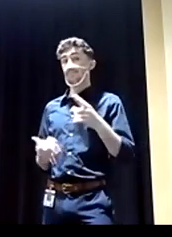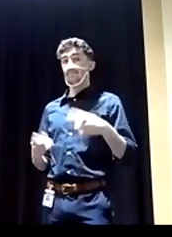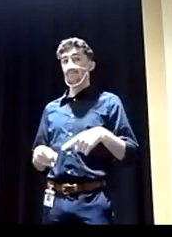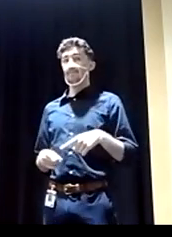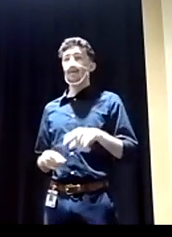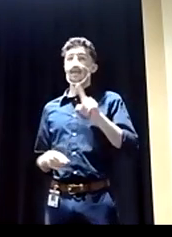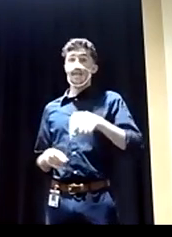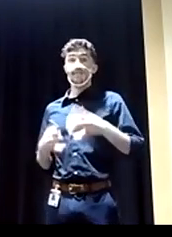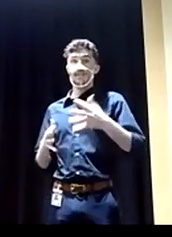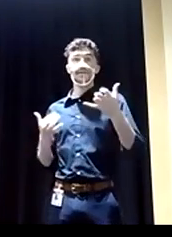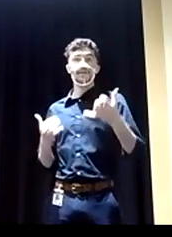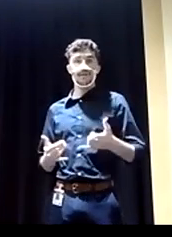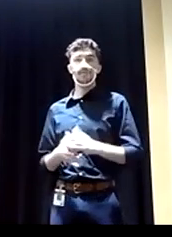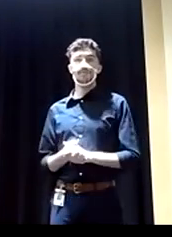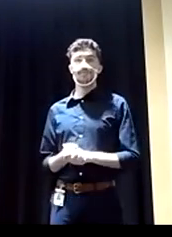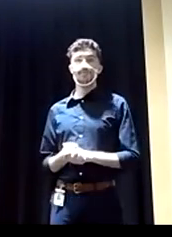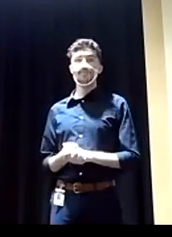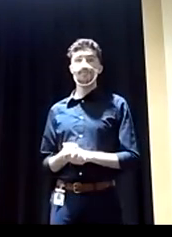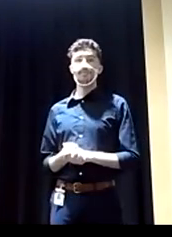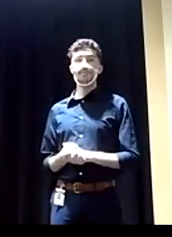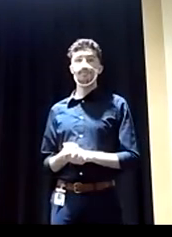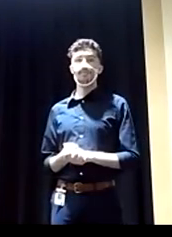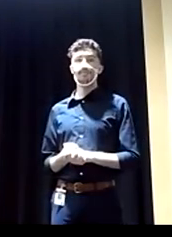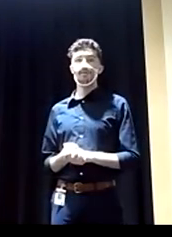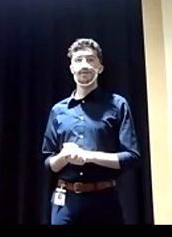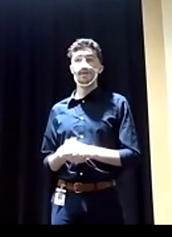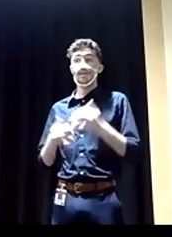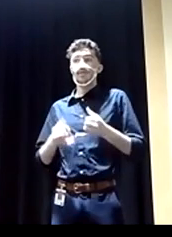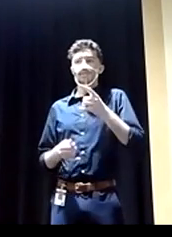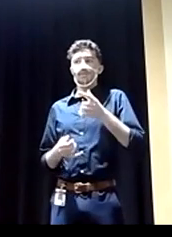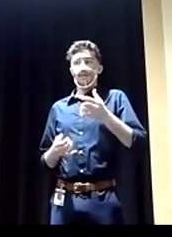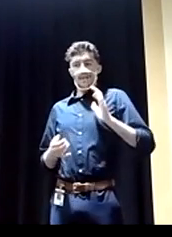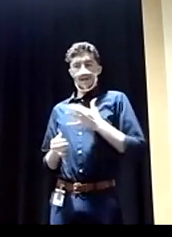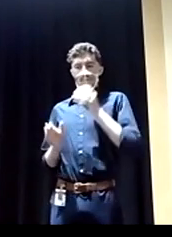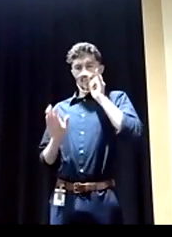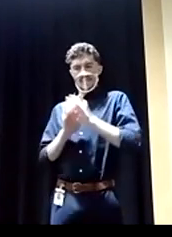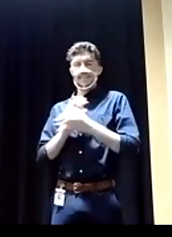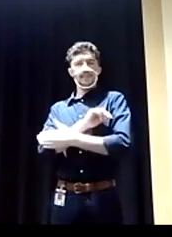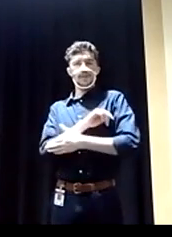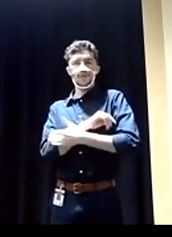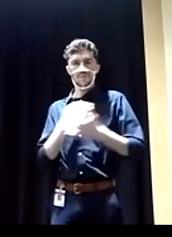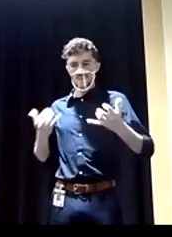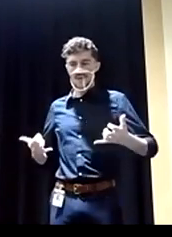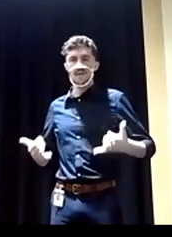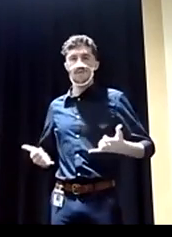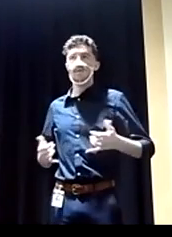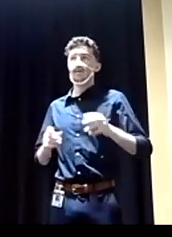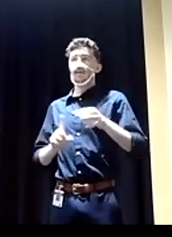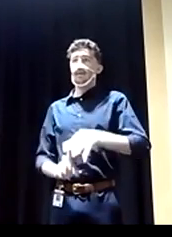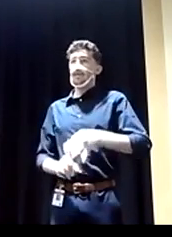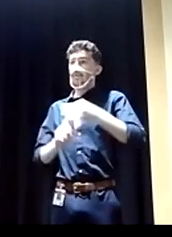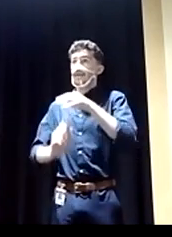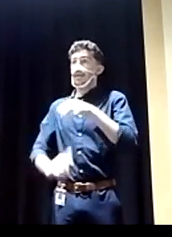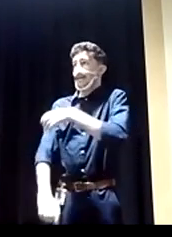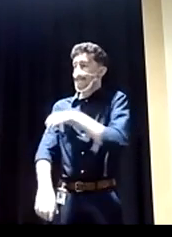it done now. This is who we are as a country. The unique and powerful thing about this